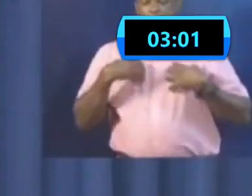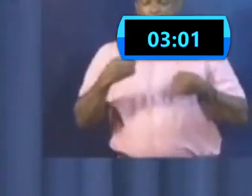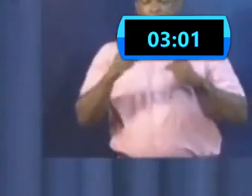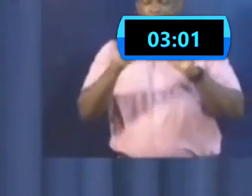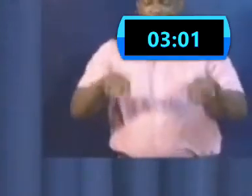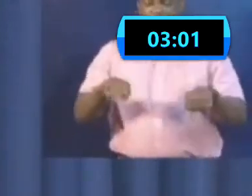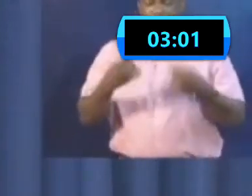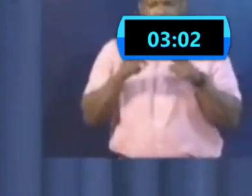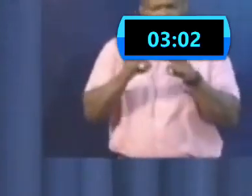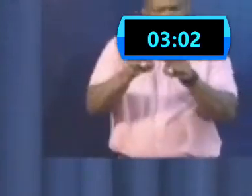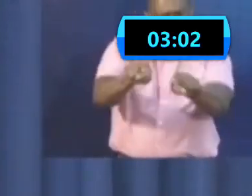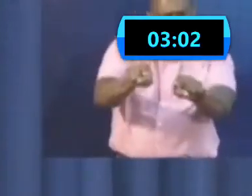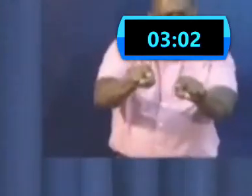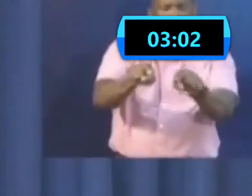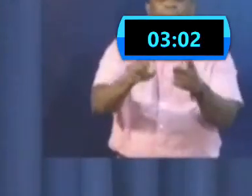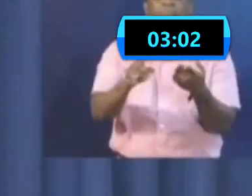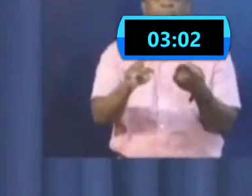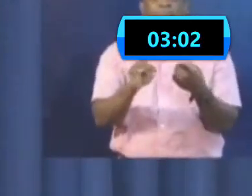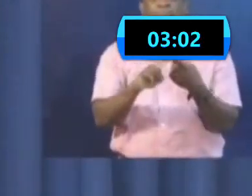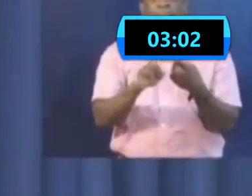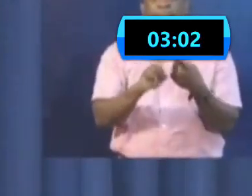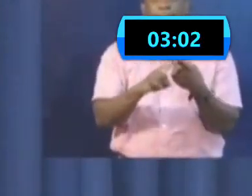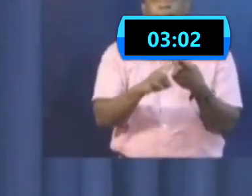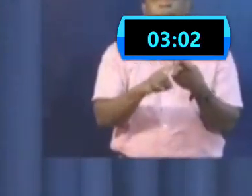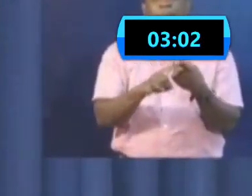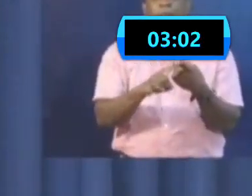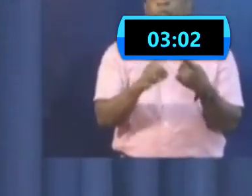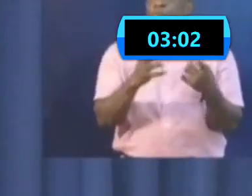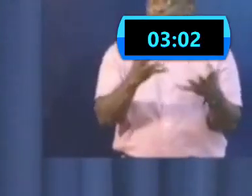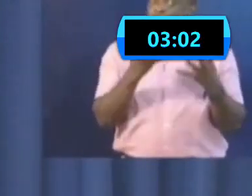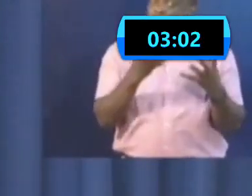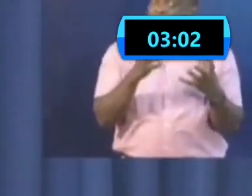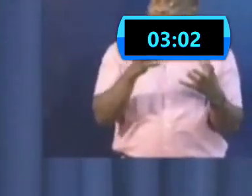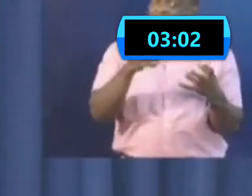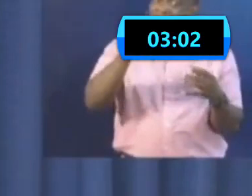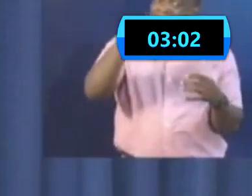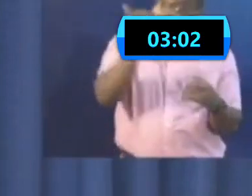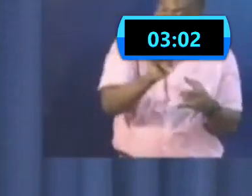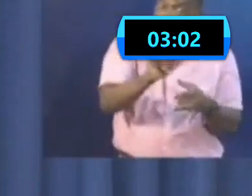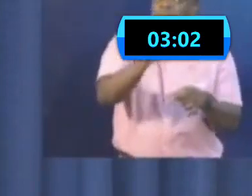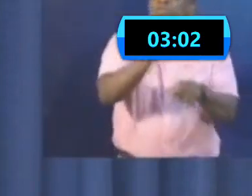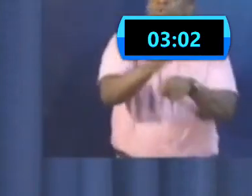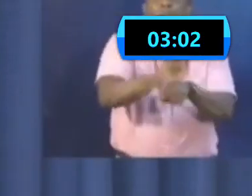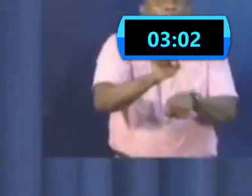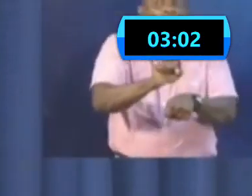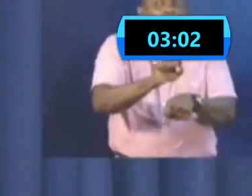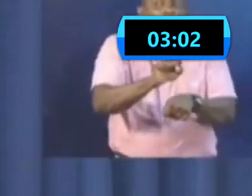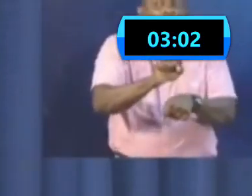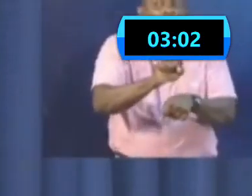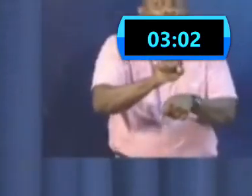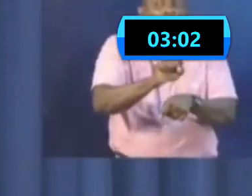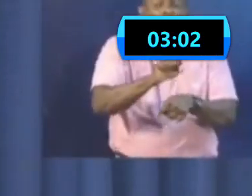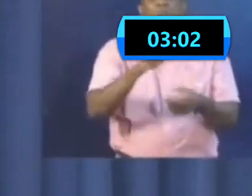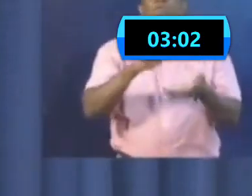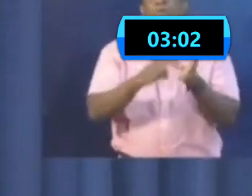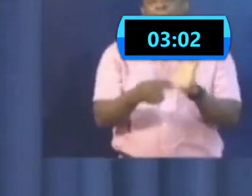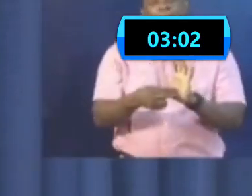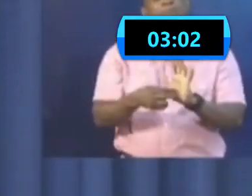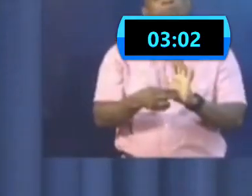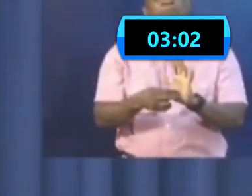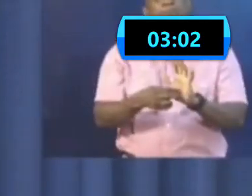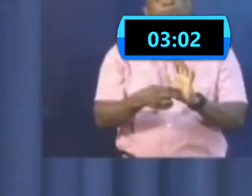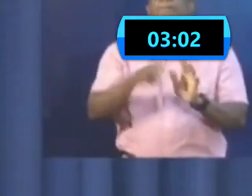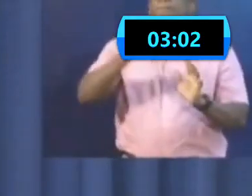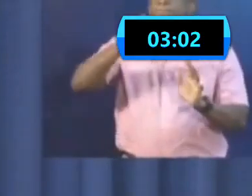those who are affected. So we don't have to take them into the normal health system because